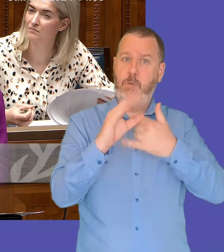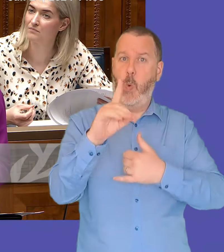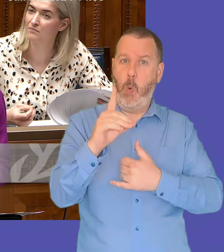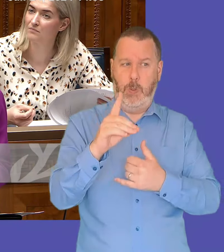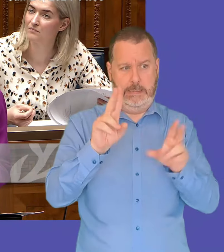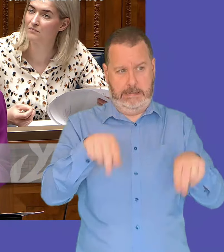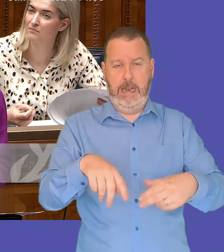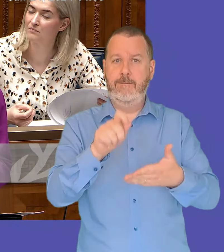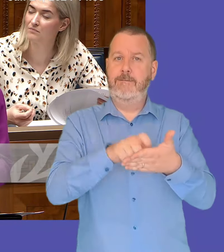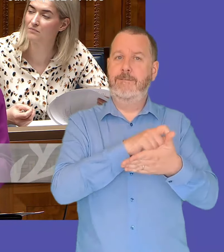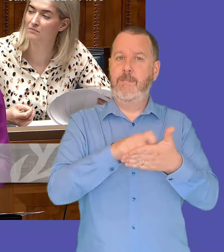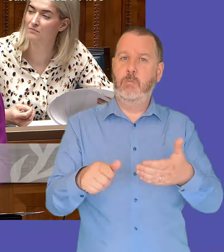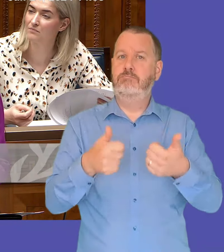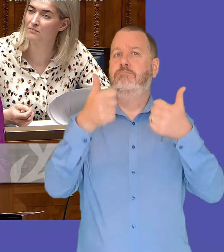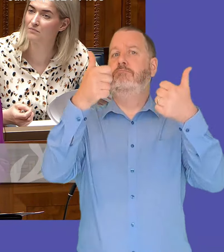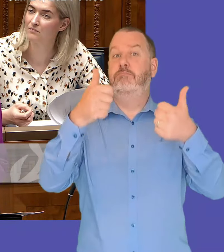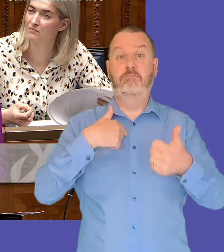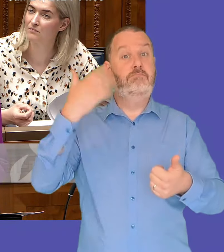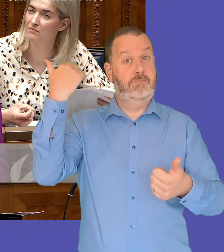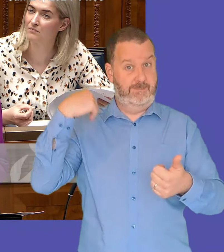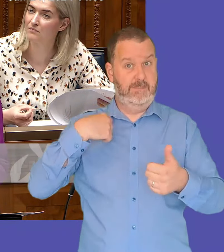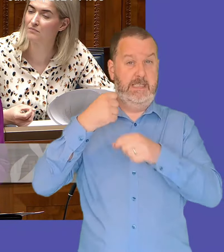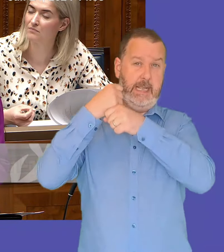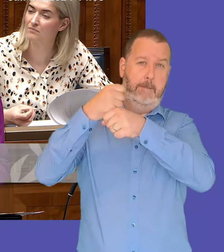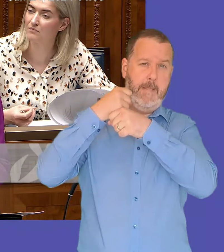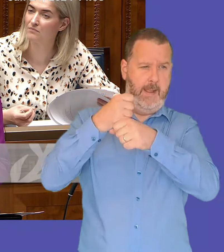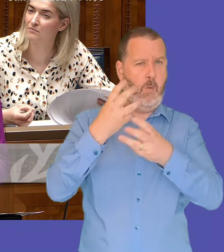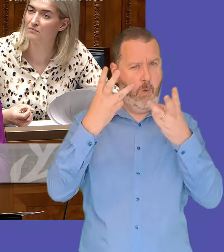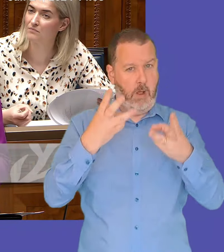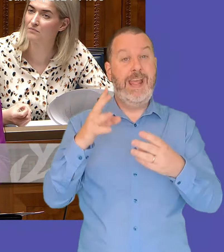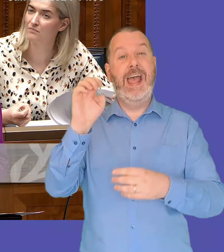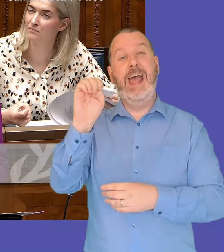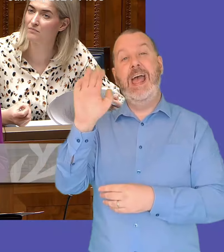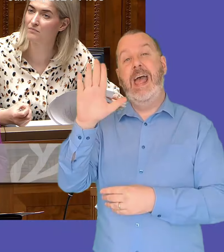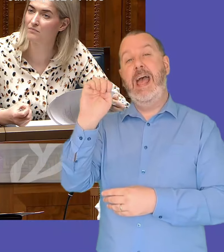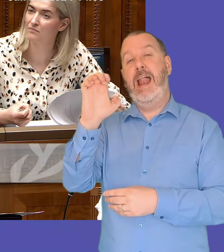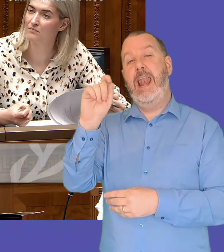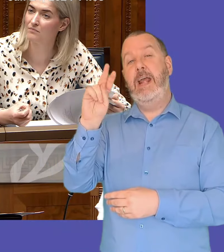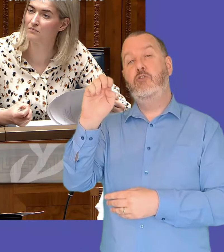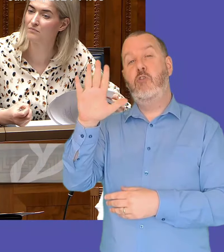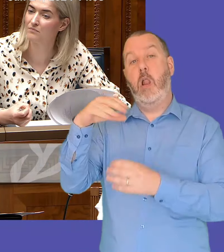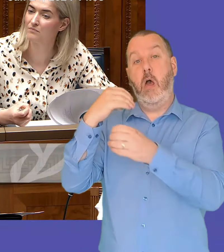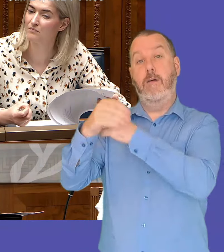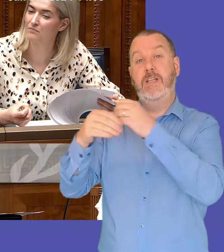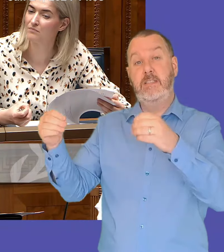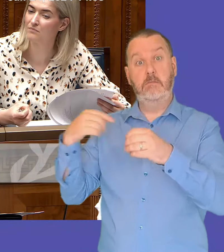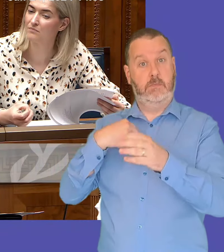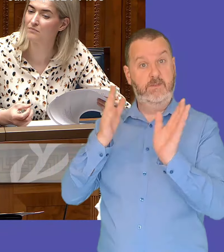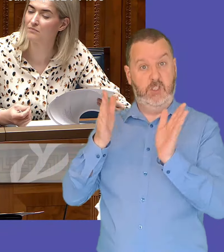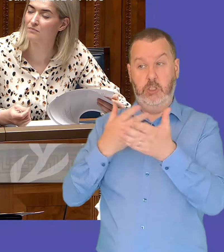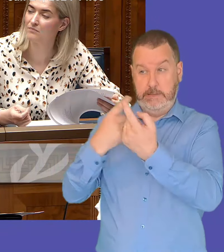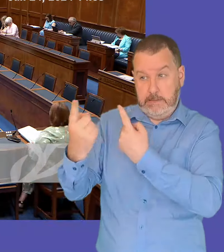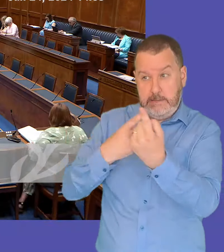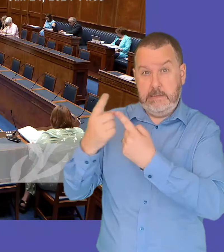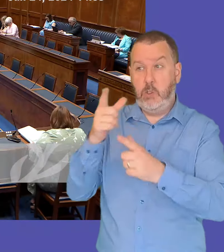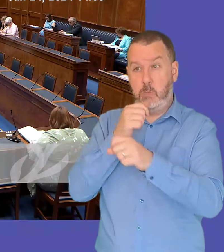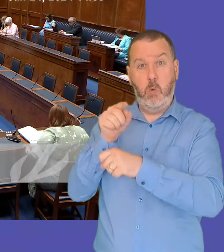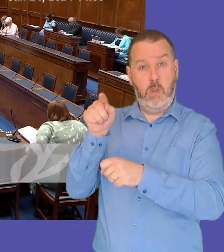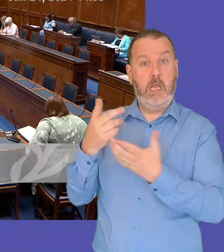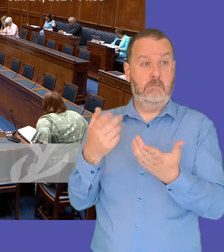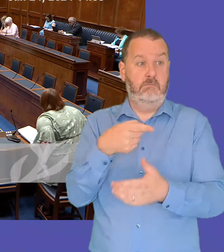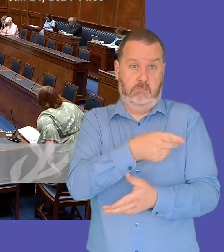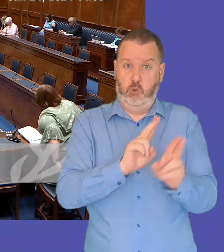something that i would campaign for and regularly engage with the electoral office and the powers that be in terms of electoral law